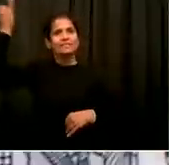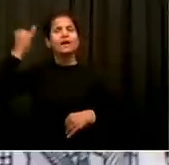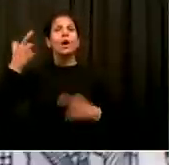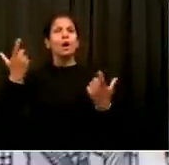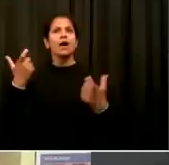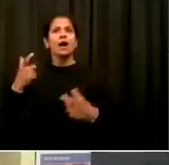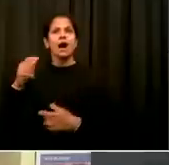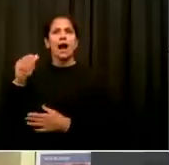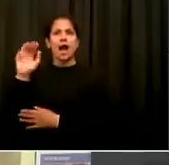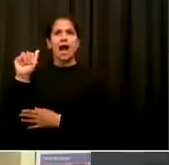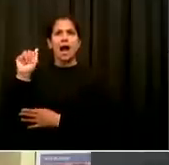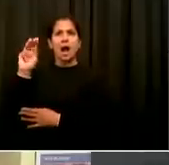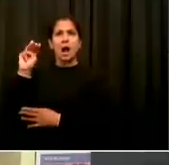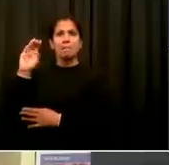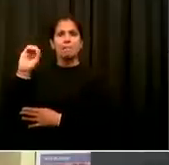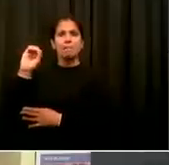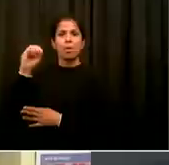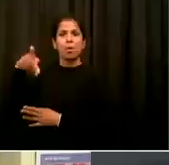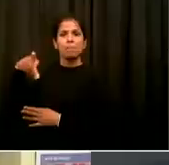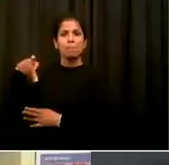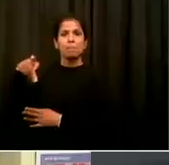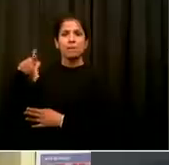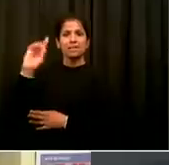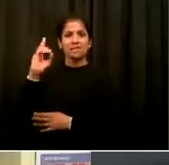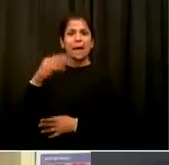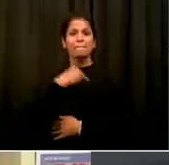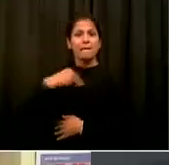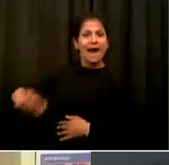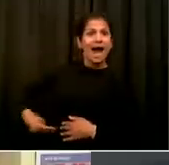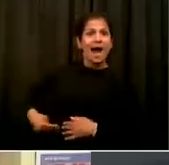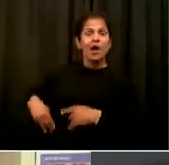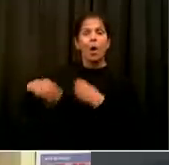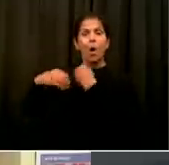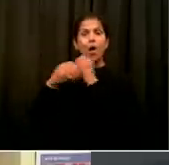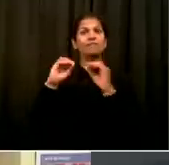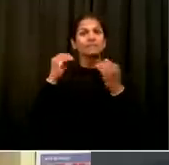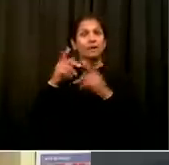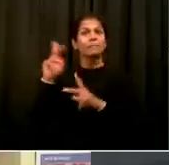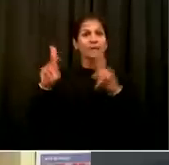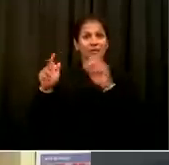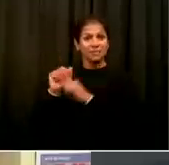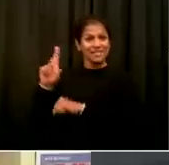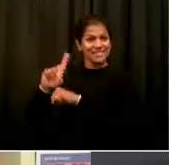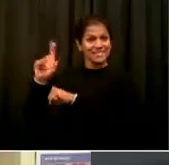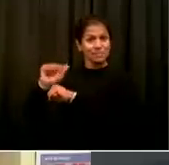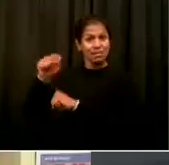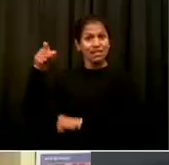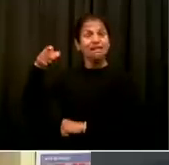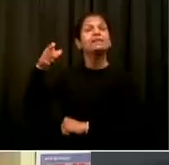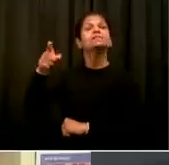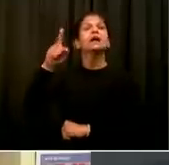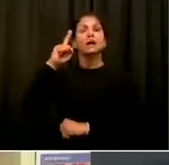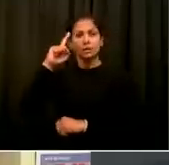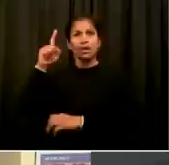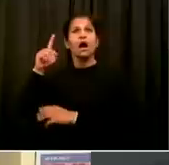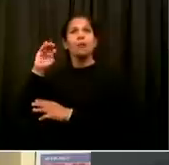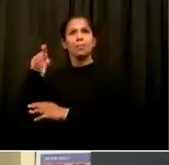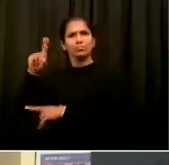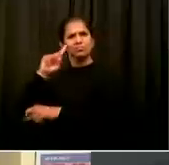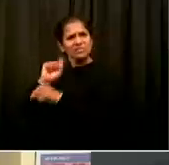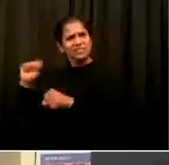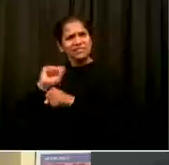director of that office, Victor Khaleesi, who's done amazing work on behalf of people with disabilities. Well, our Mayor's Office teamed up